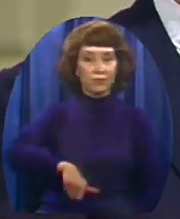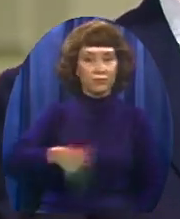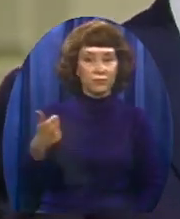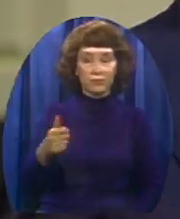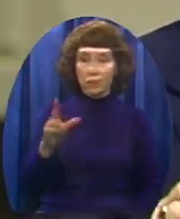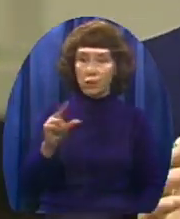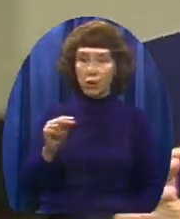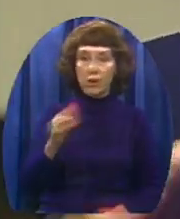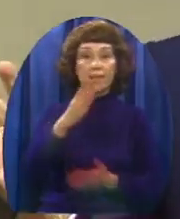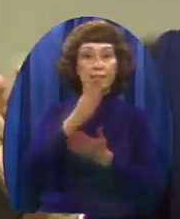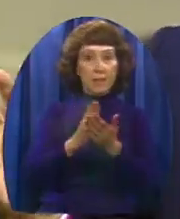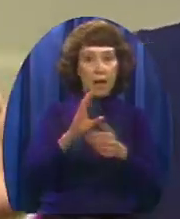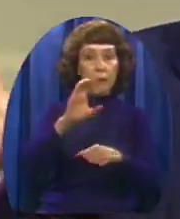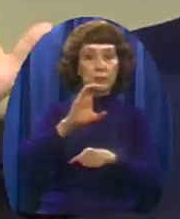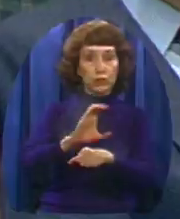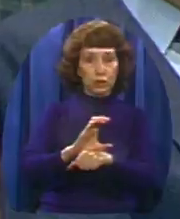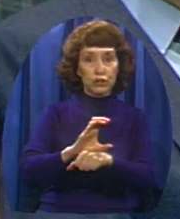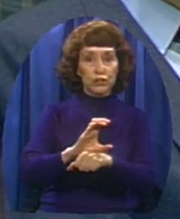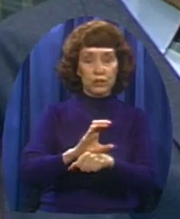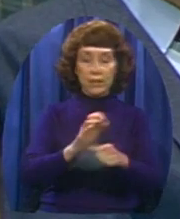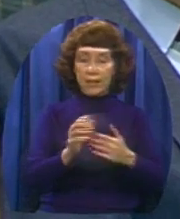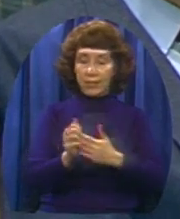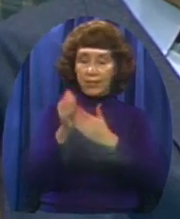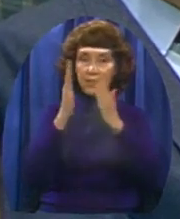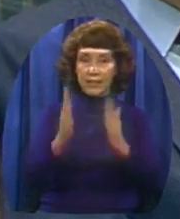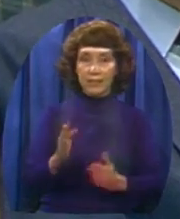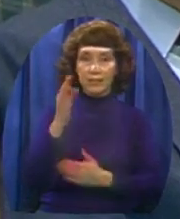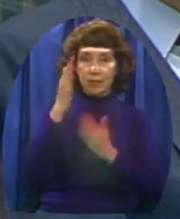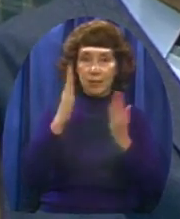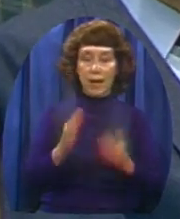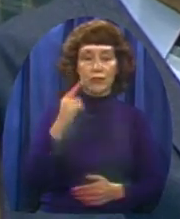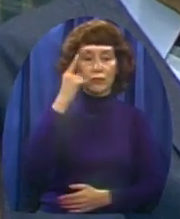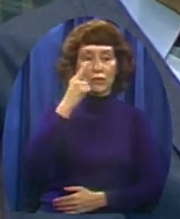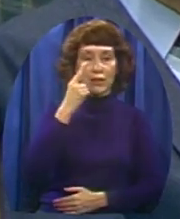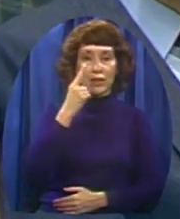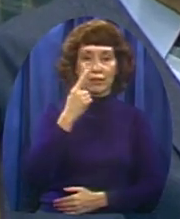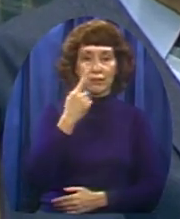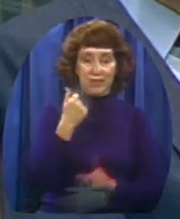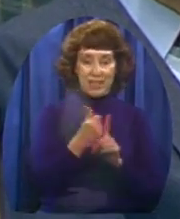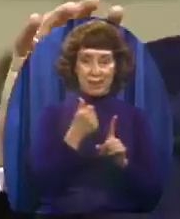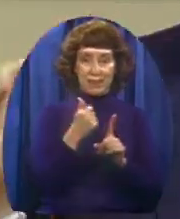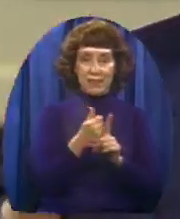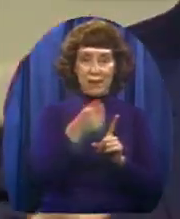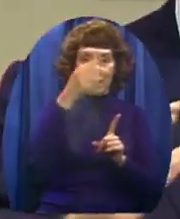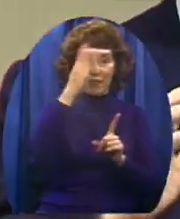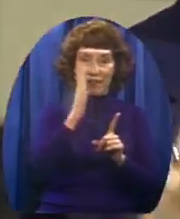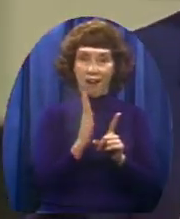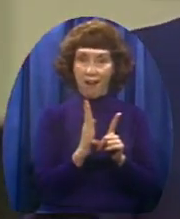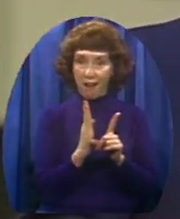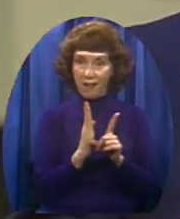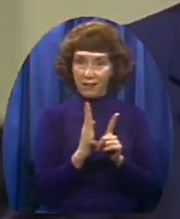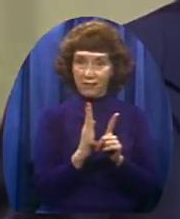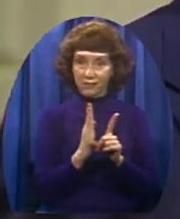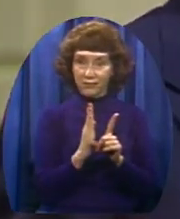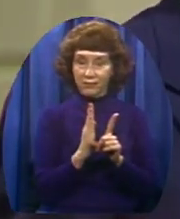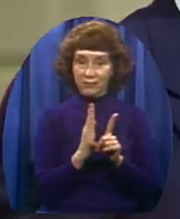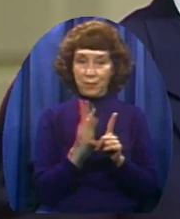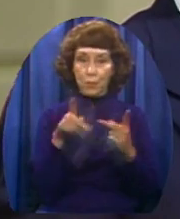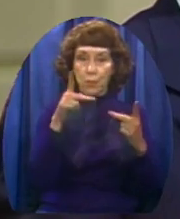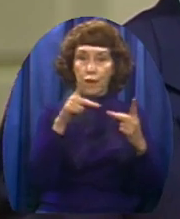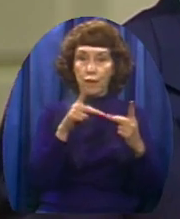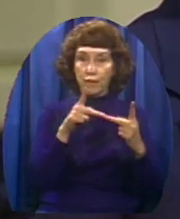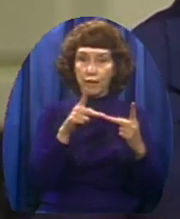know there are those ministries Where the pastor or the leader Thinks that he's God himself And if you challenge him or criticize him